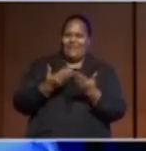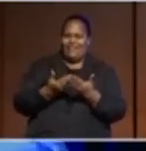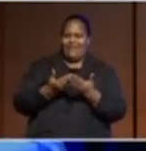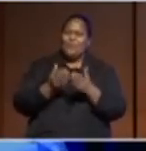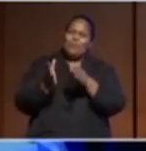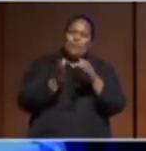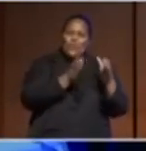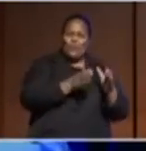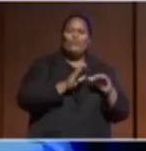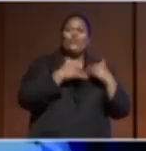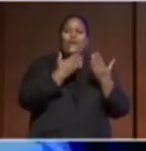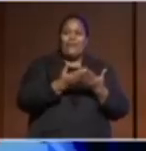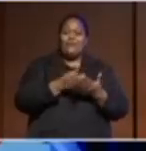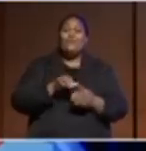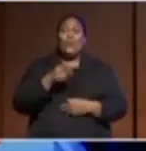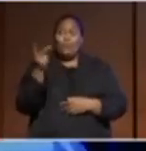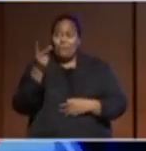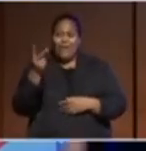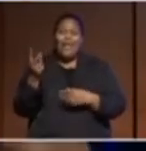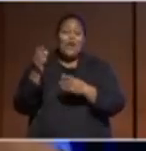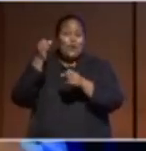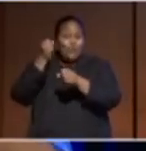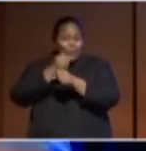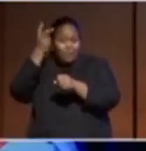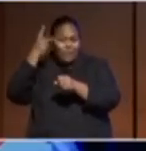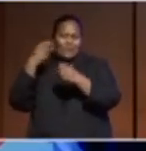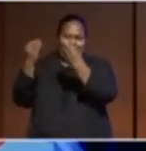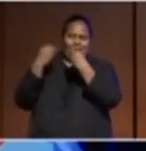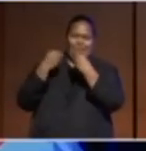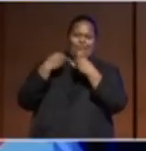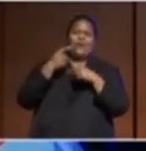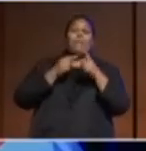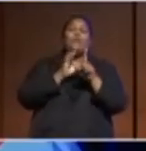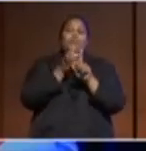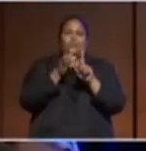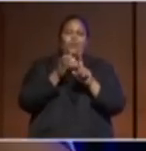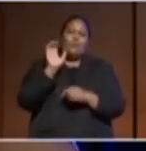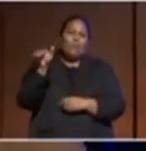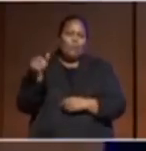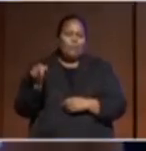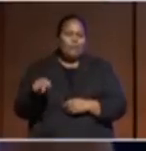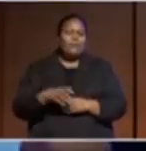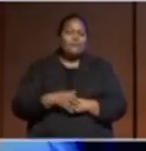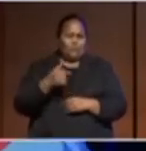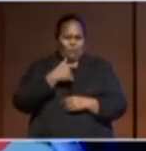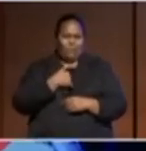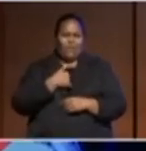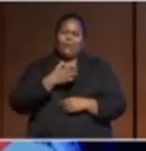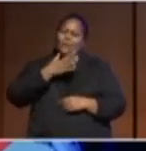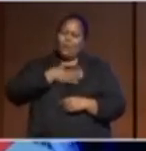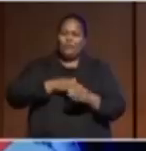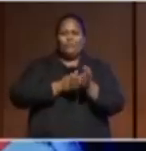things that they taught me about the culture resonated really well with me. And it's something that drew me to go back to